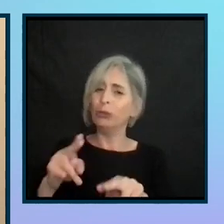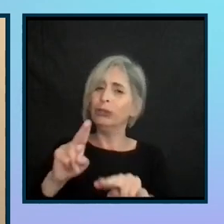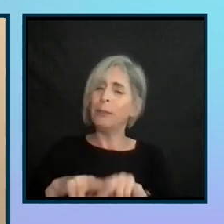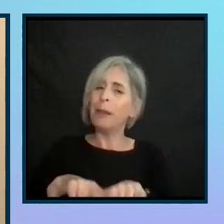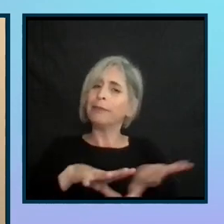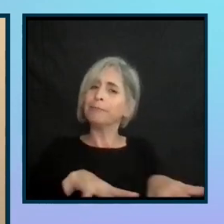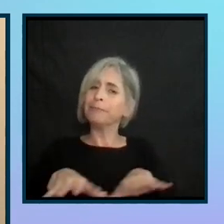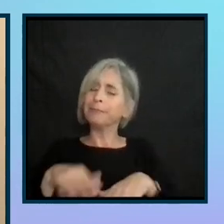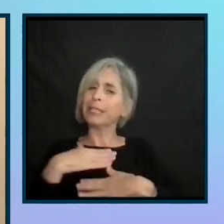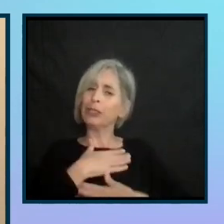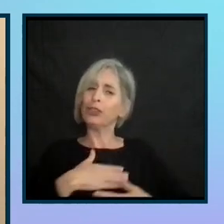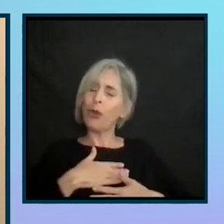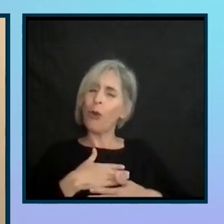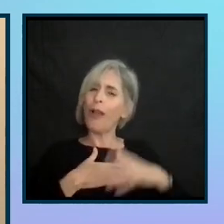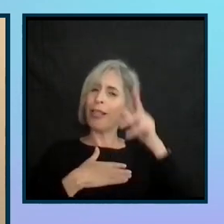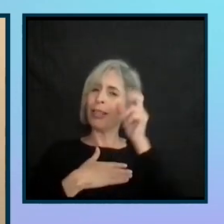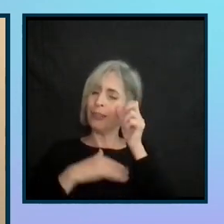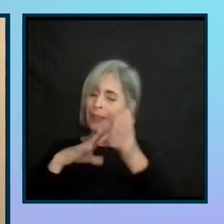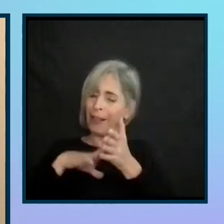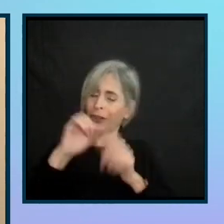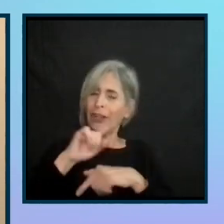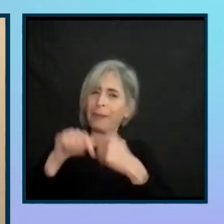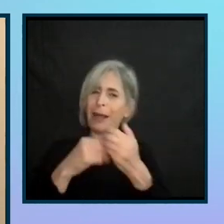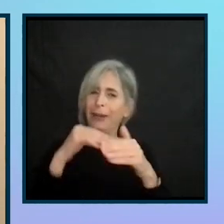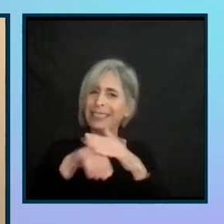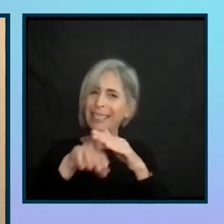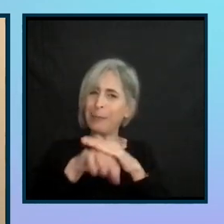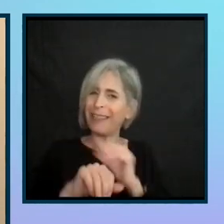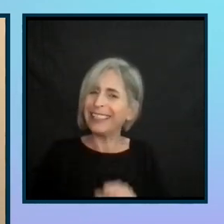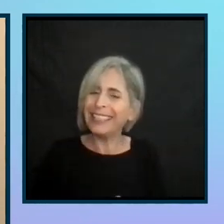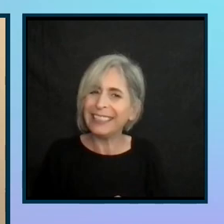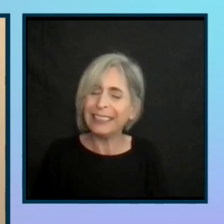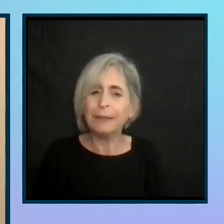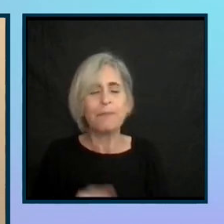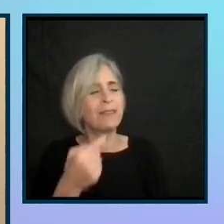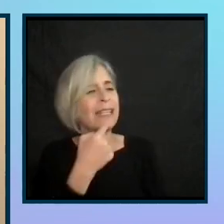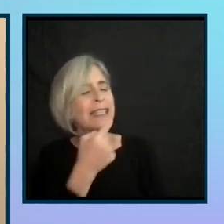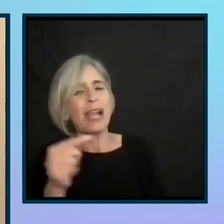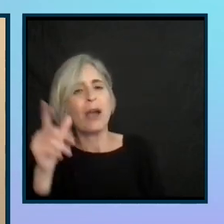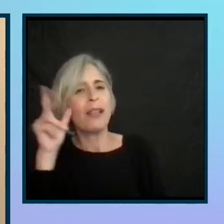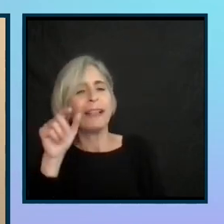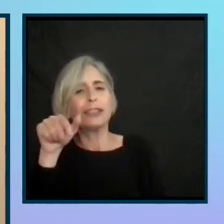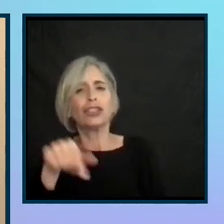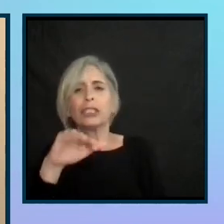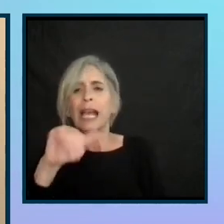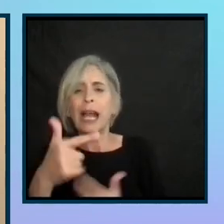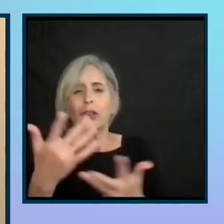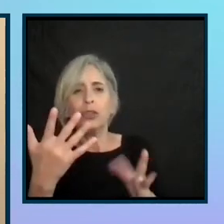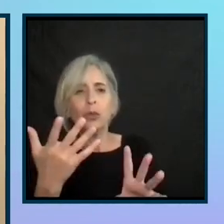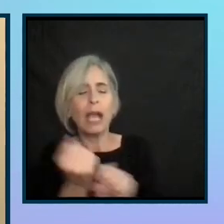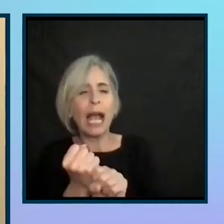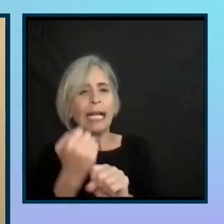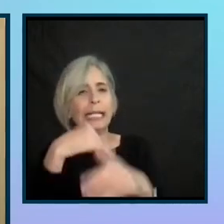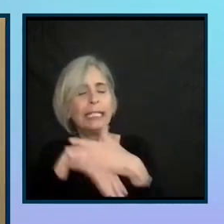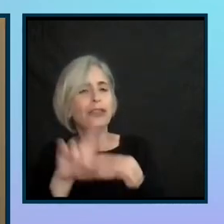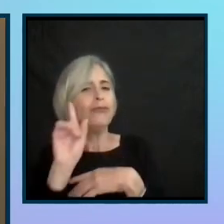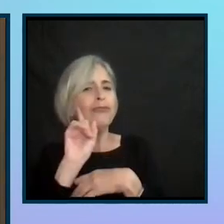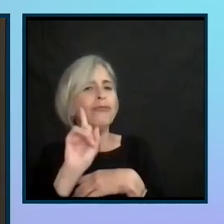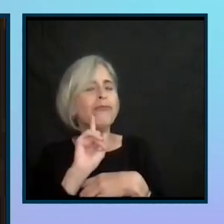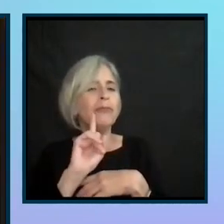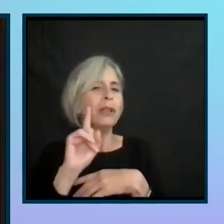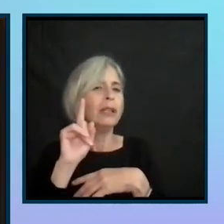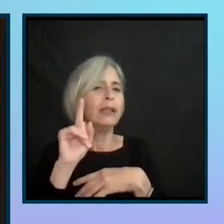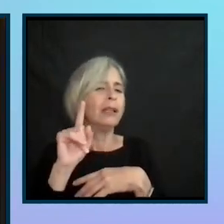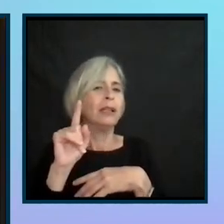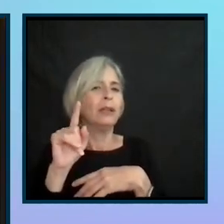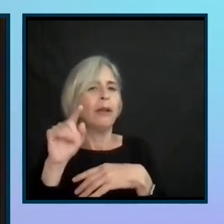my colleagues have to say. And Nick D'Ambrosio, why don't you tell the listeners how you got into fantasy? Thanks,